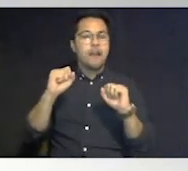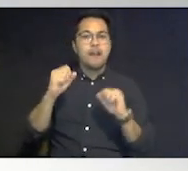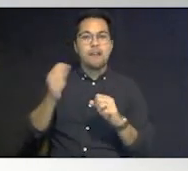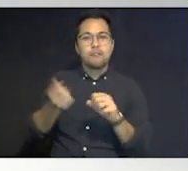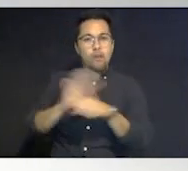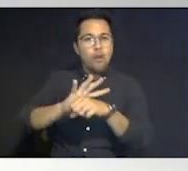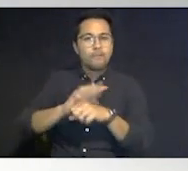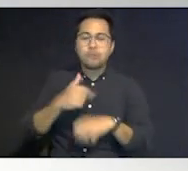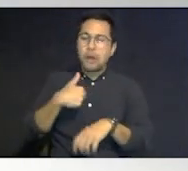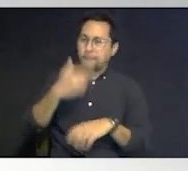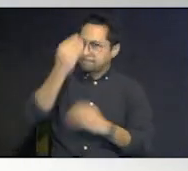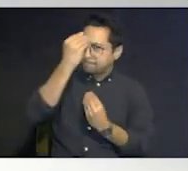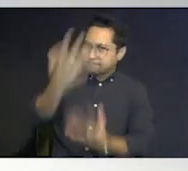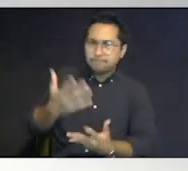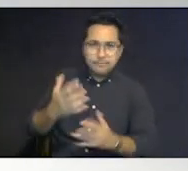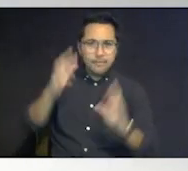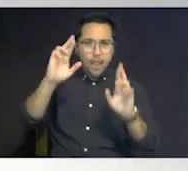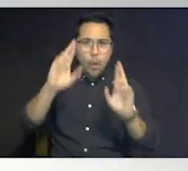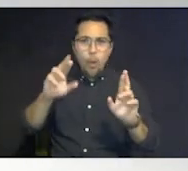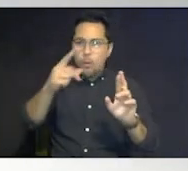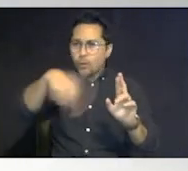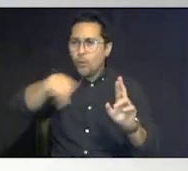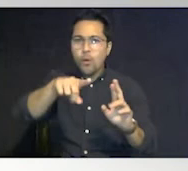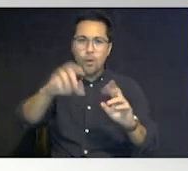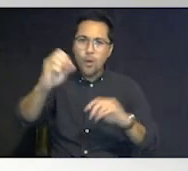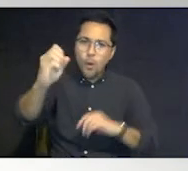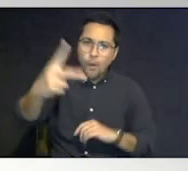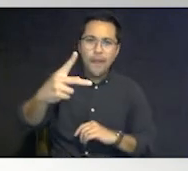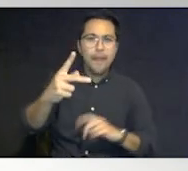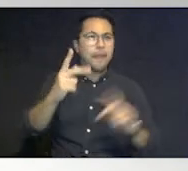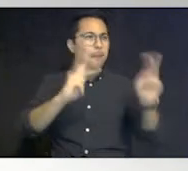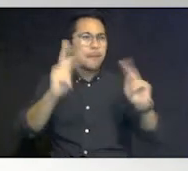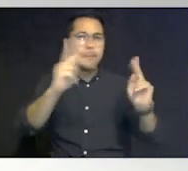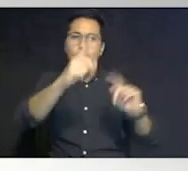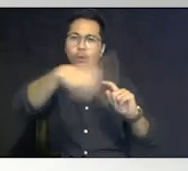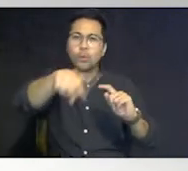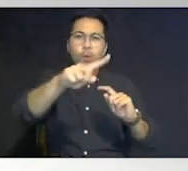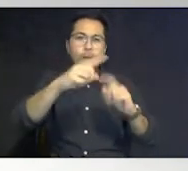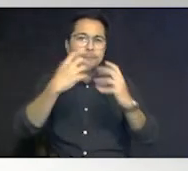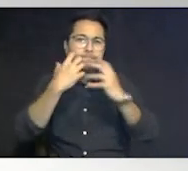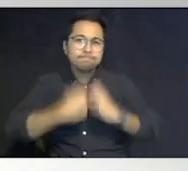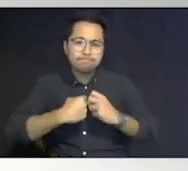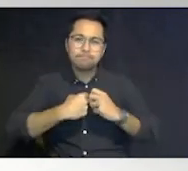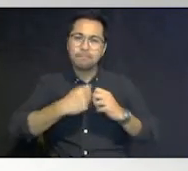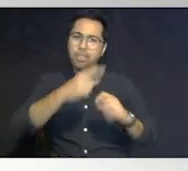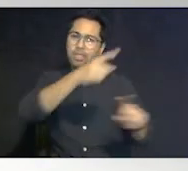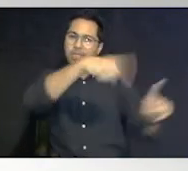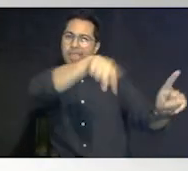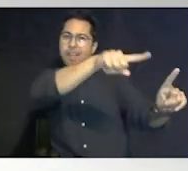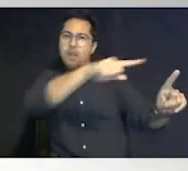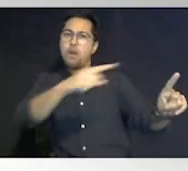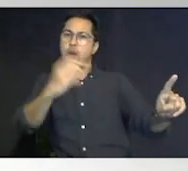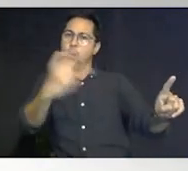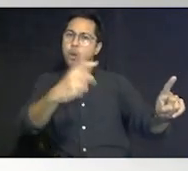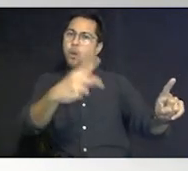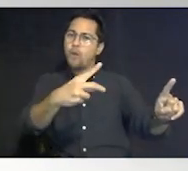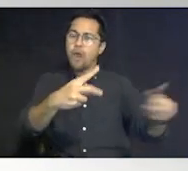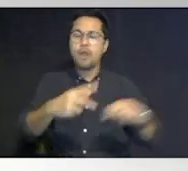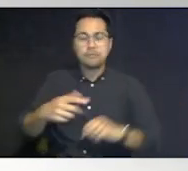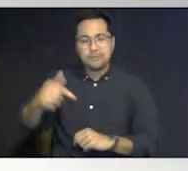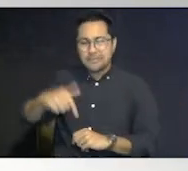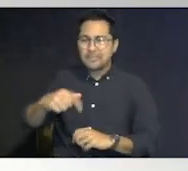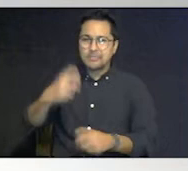okay I hope that the people that you care about are okay it's been very difficult time but we're here